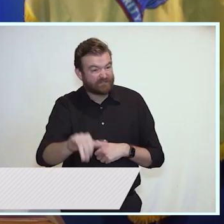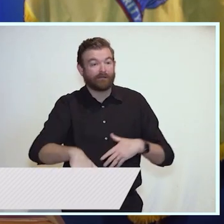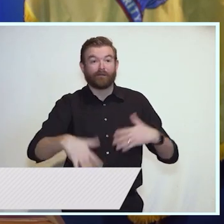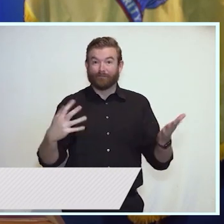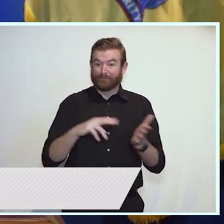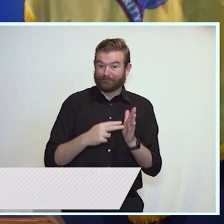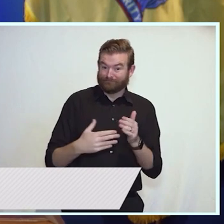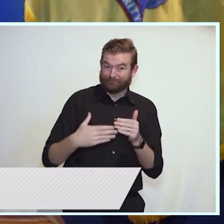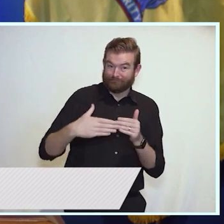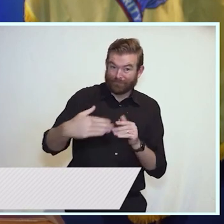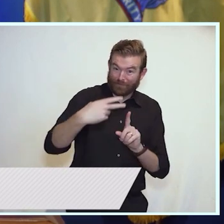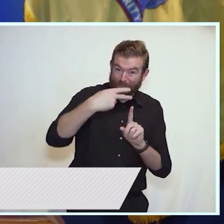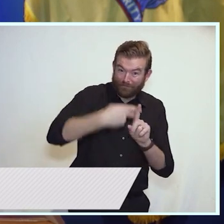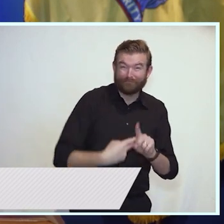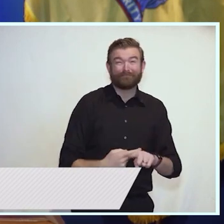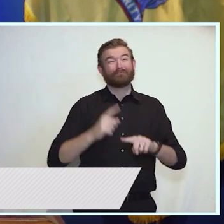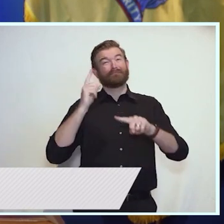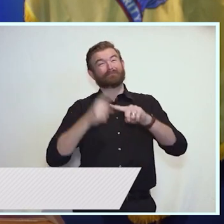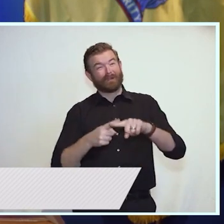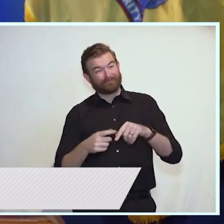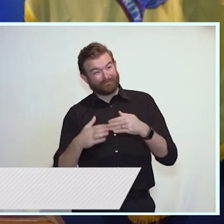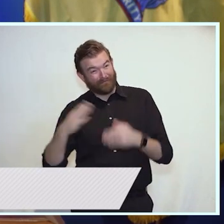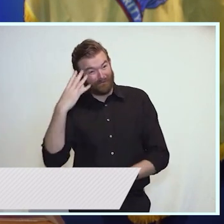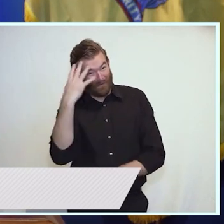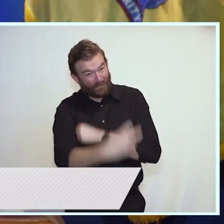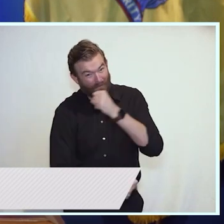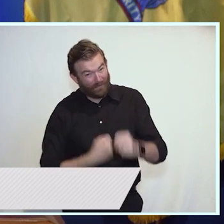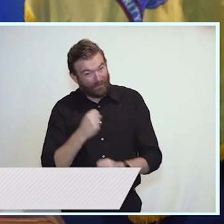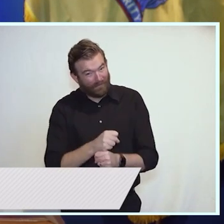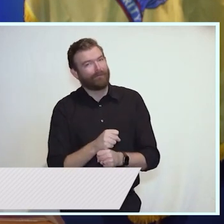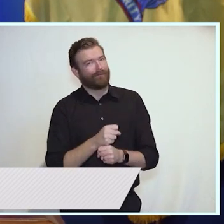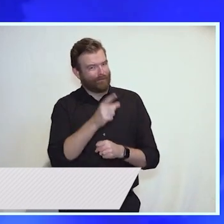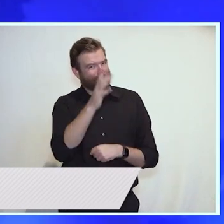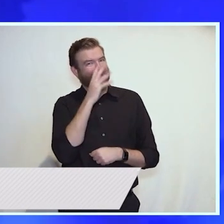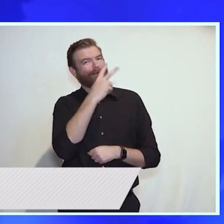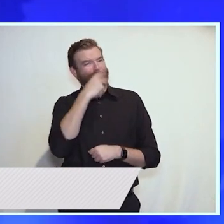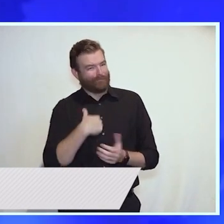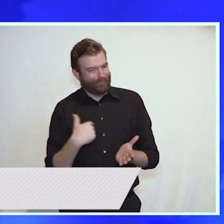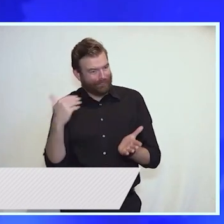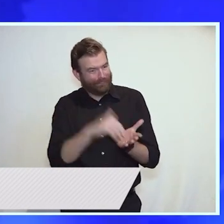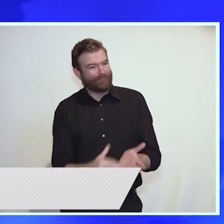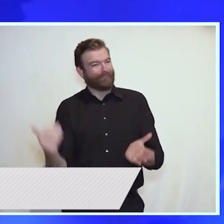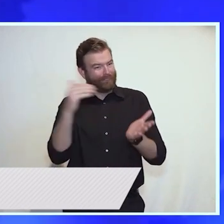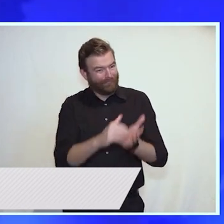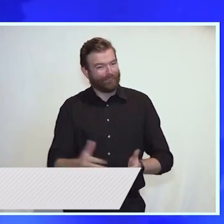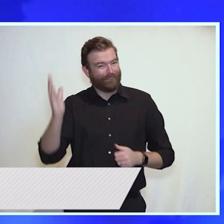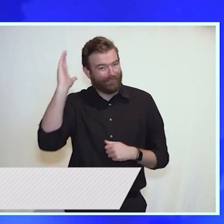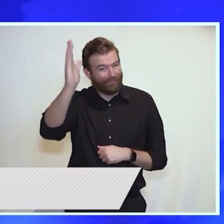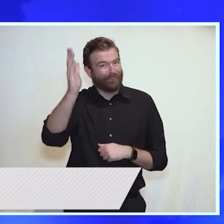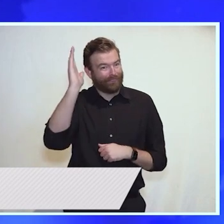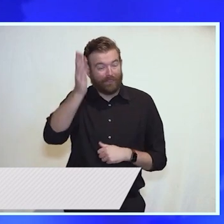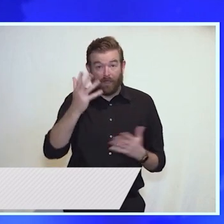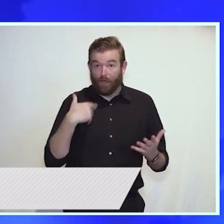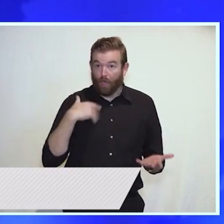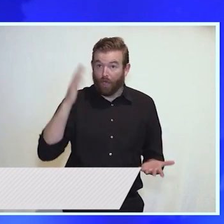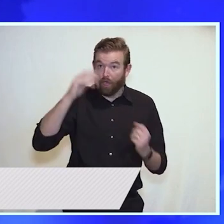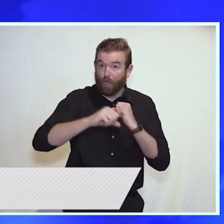two months and indeed the next four years, we're going to see a lot of each other. I will do my best to not wear out my welcome.